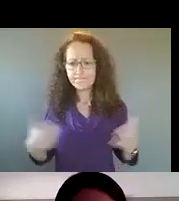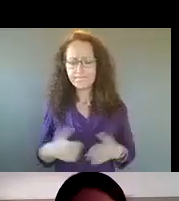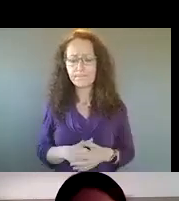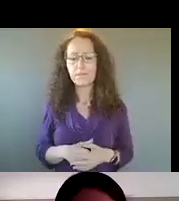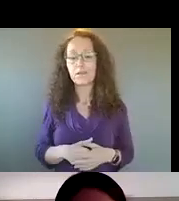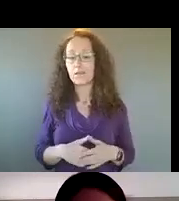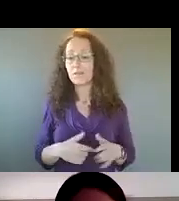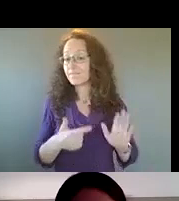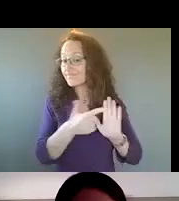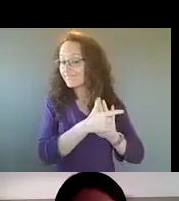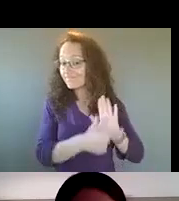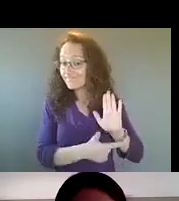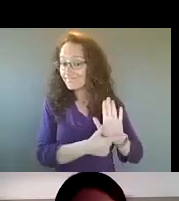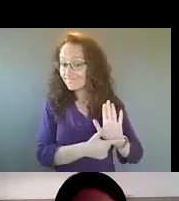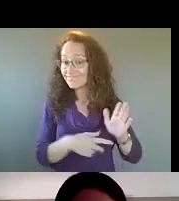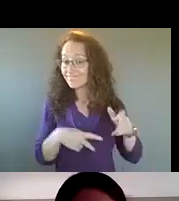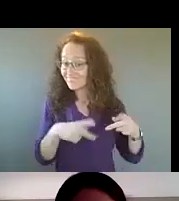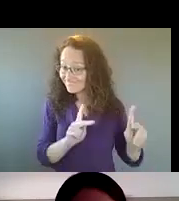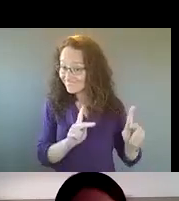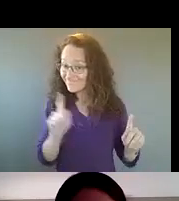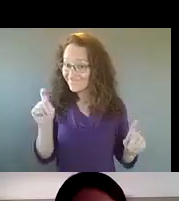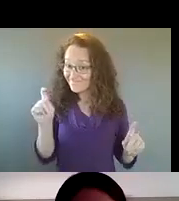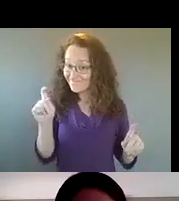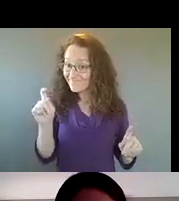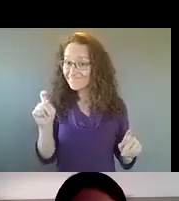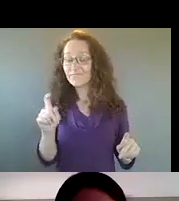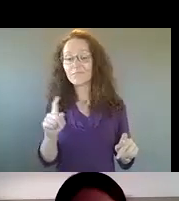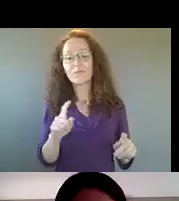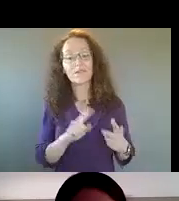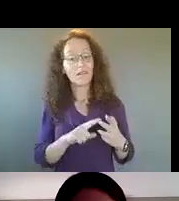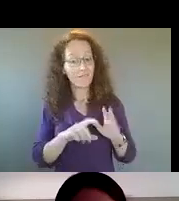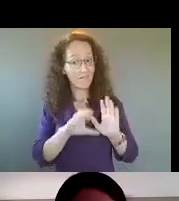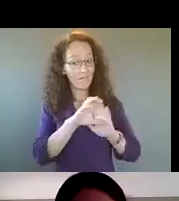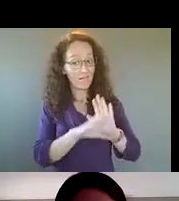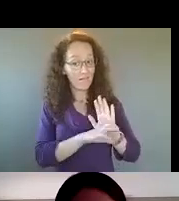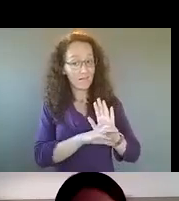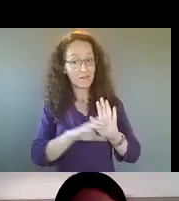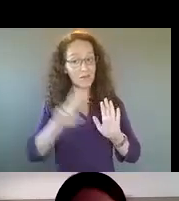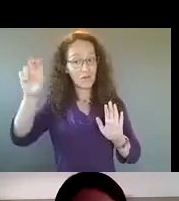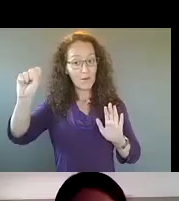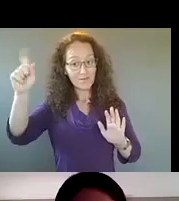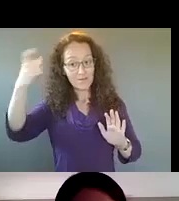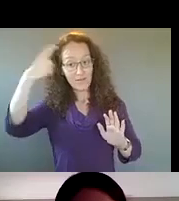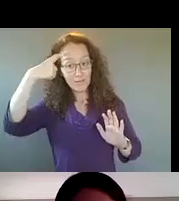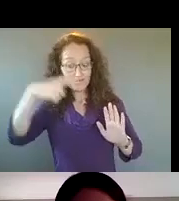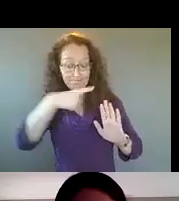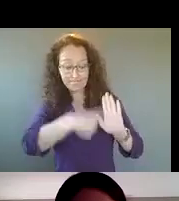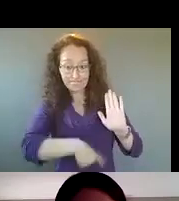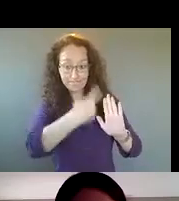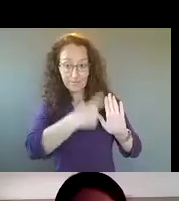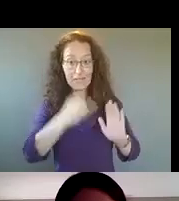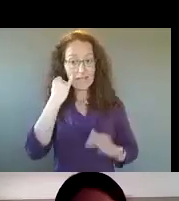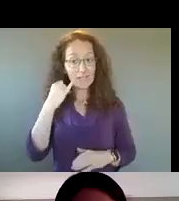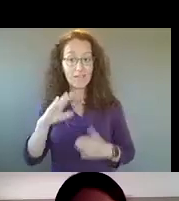the legality of doing that. Um, and, and is it constitutional, um, for the city to say that we are going to, um,